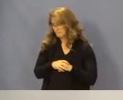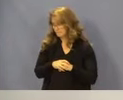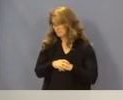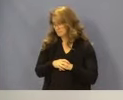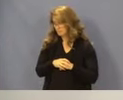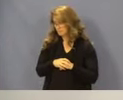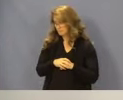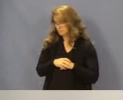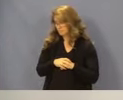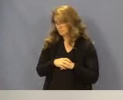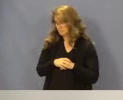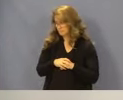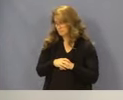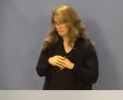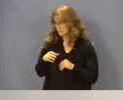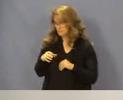So moved, Hopkins.